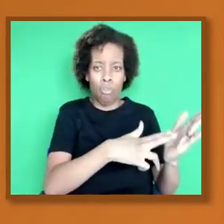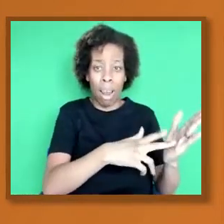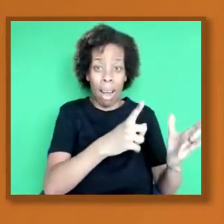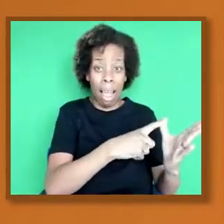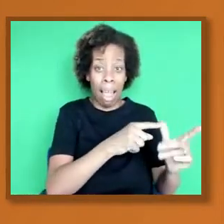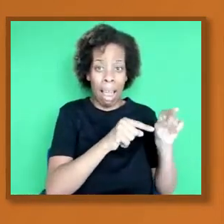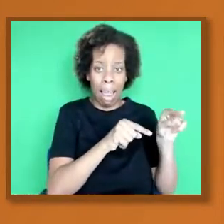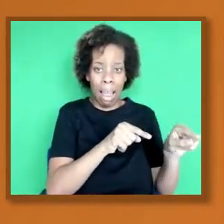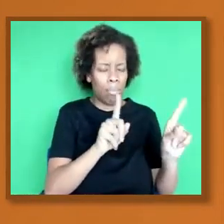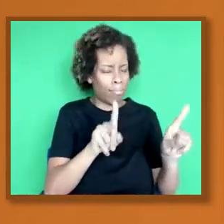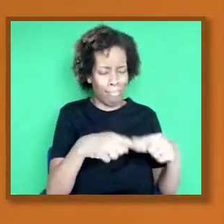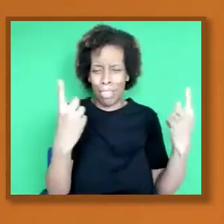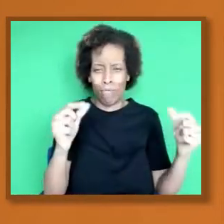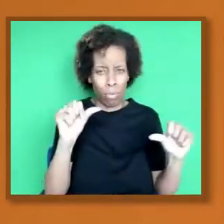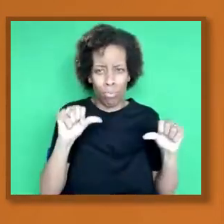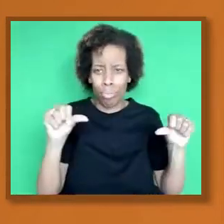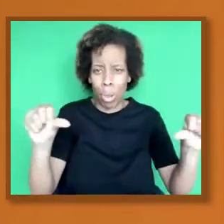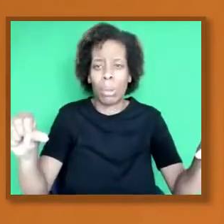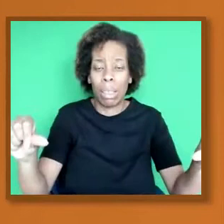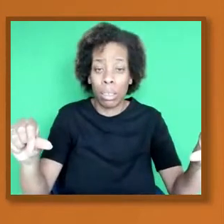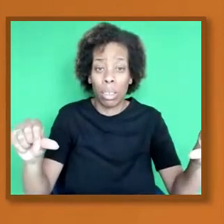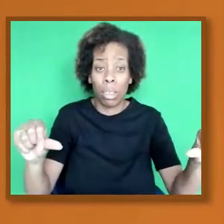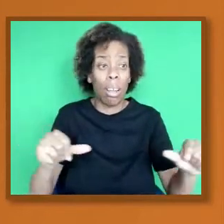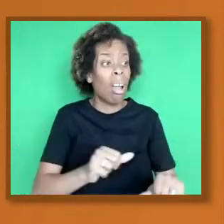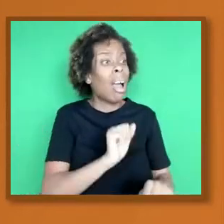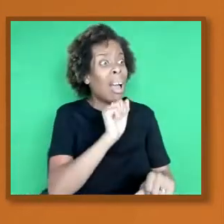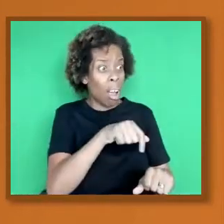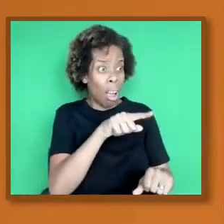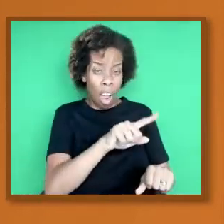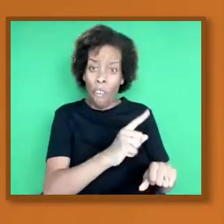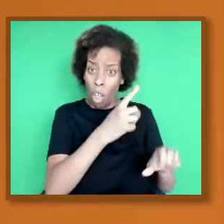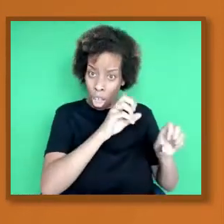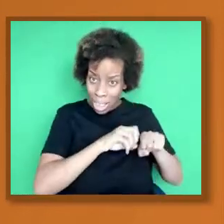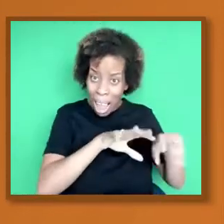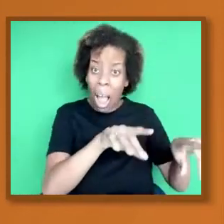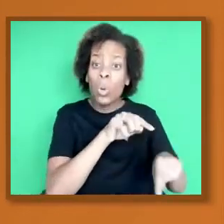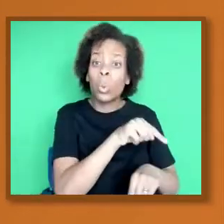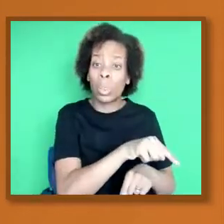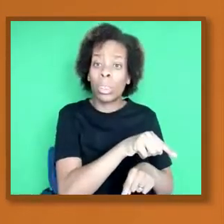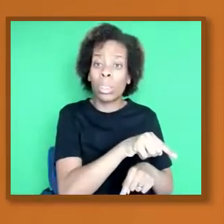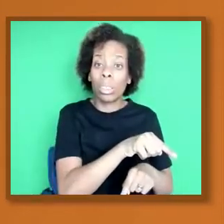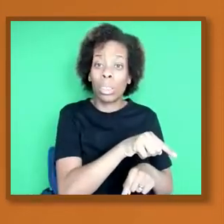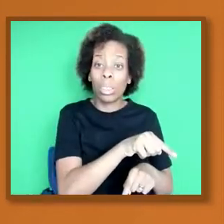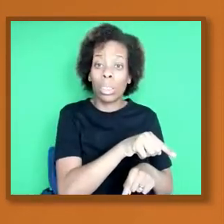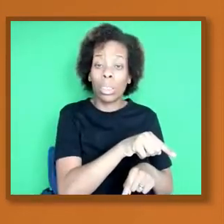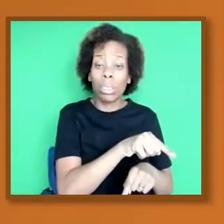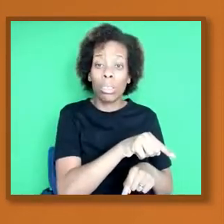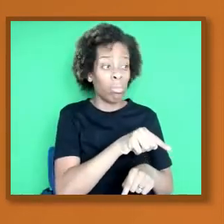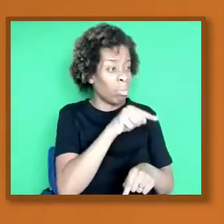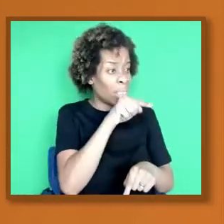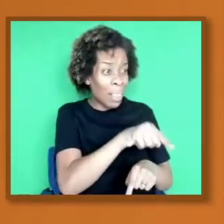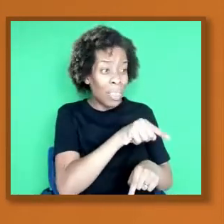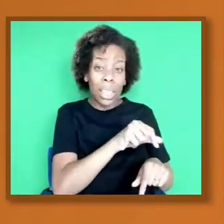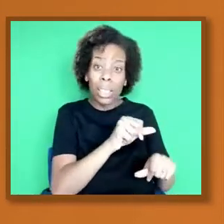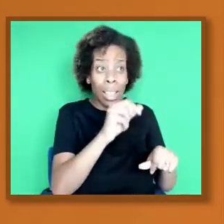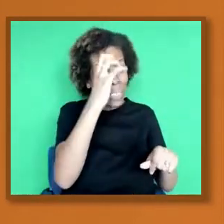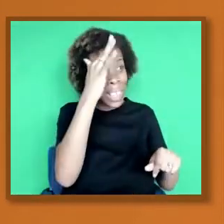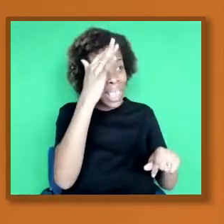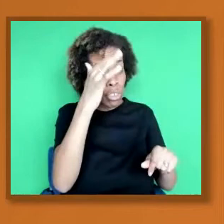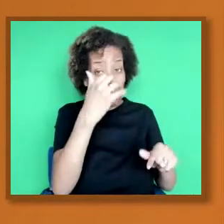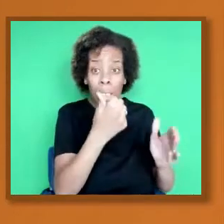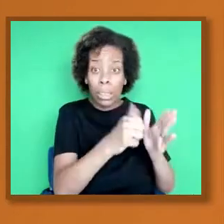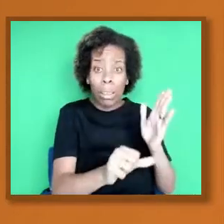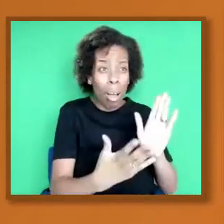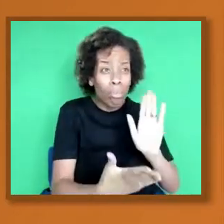although it's the first one that's been used, messenger RNA vaccines were around in the 90s. And I remember